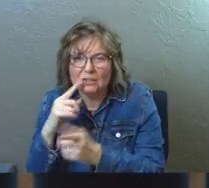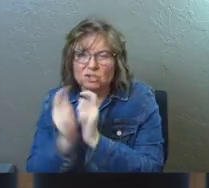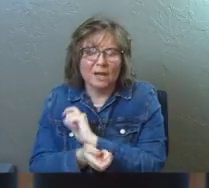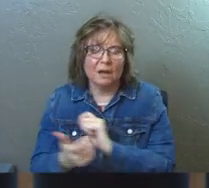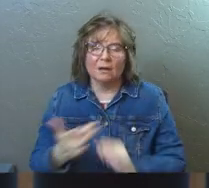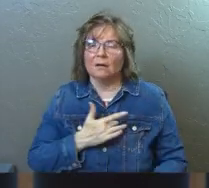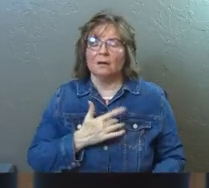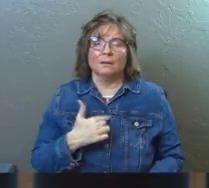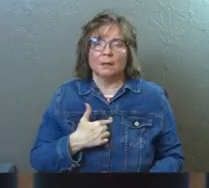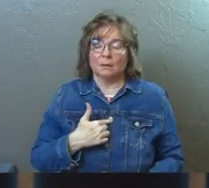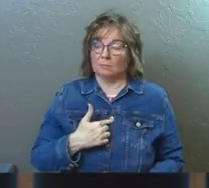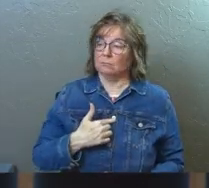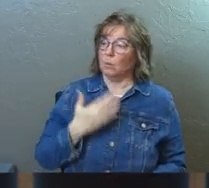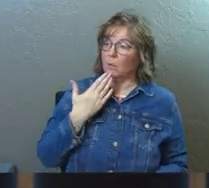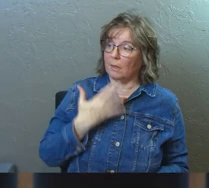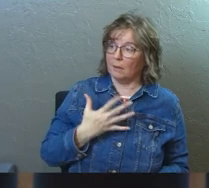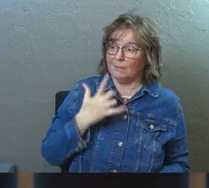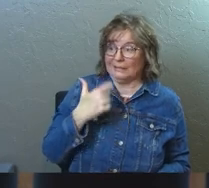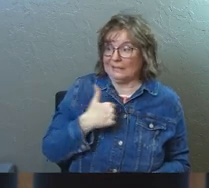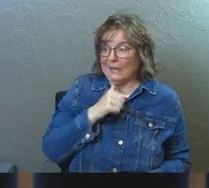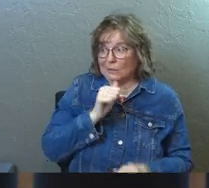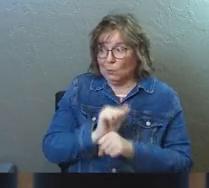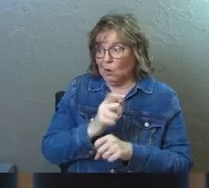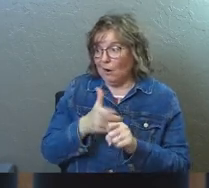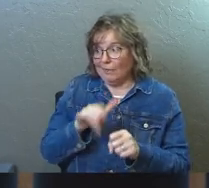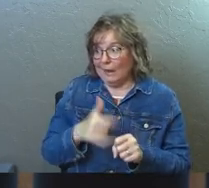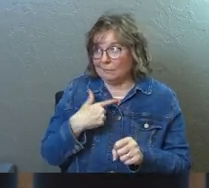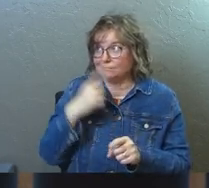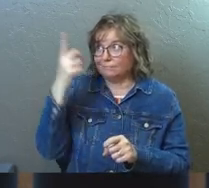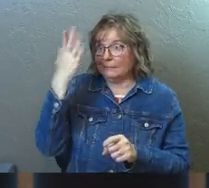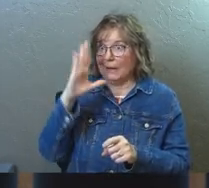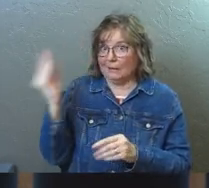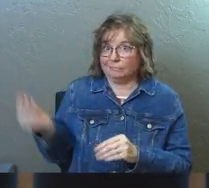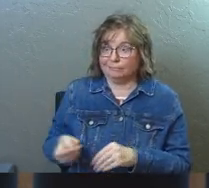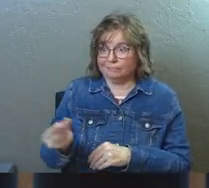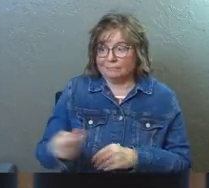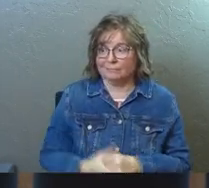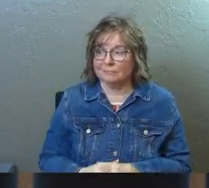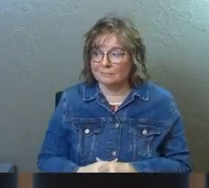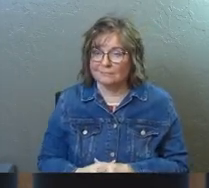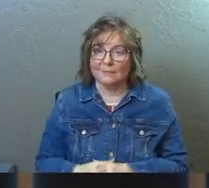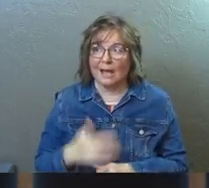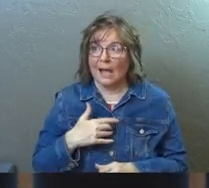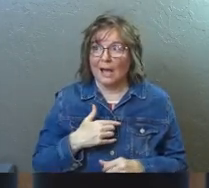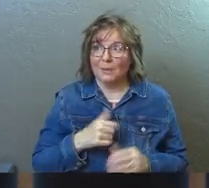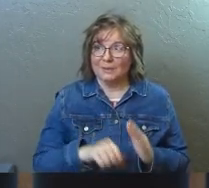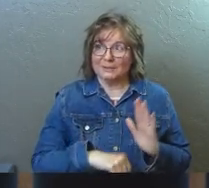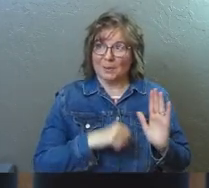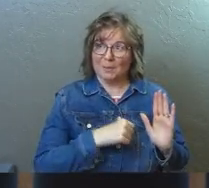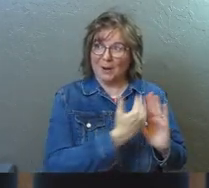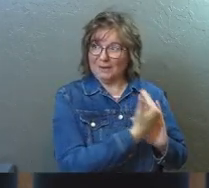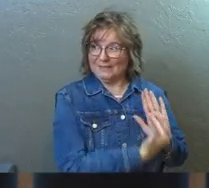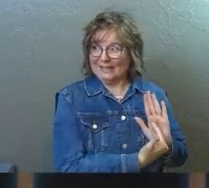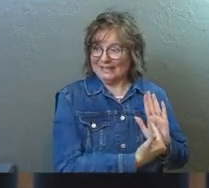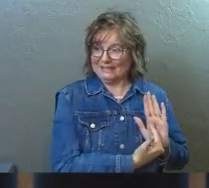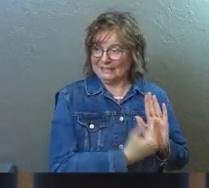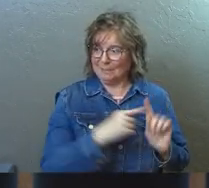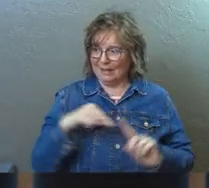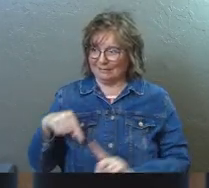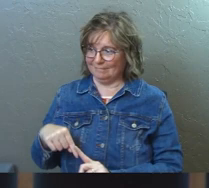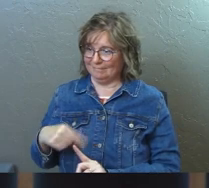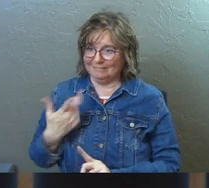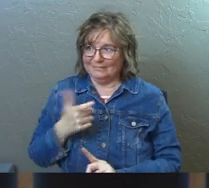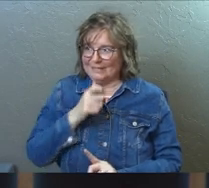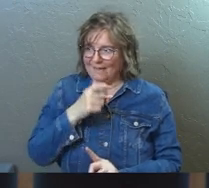a life-changing thing for me. And I'm like, thank you very much. Cause I didn't work very hard on that at all. I was so proud of this though. It's so good.